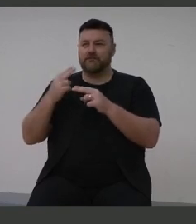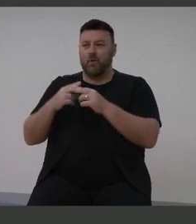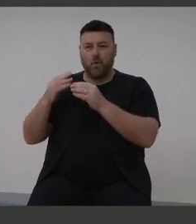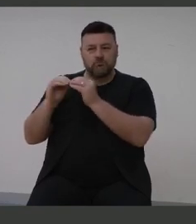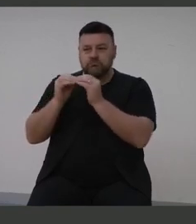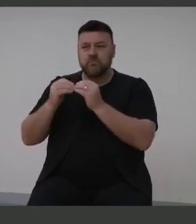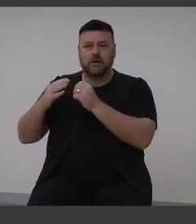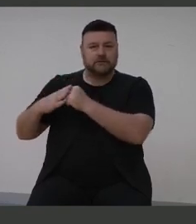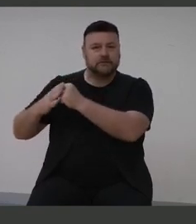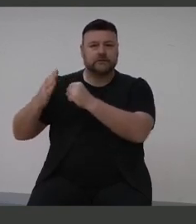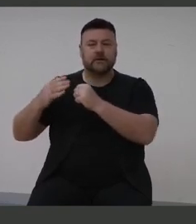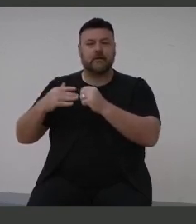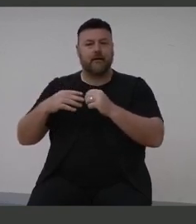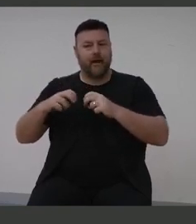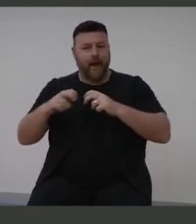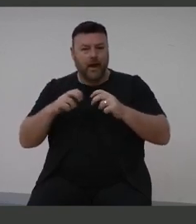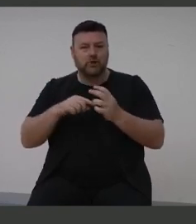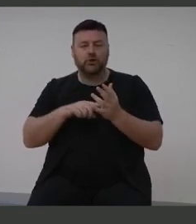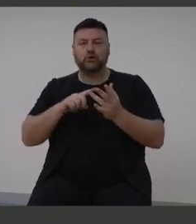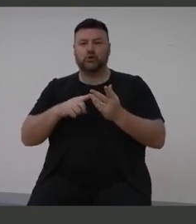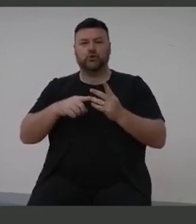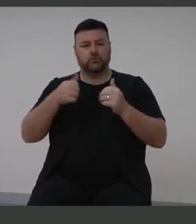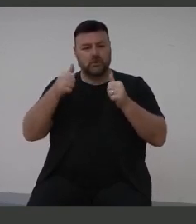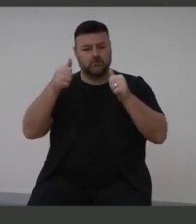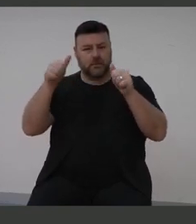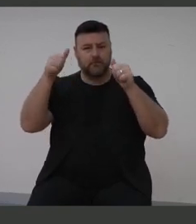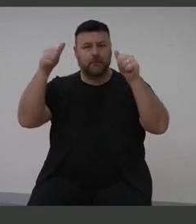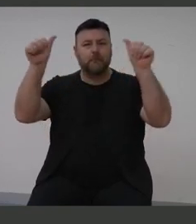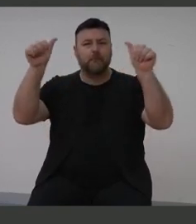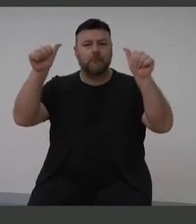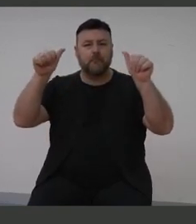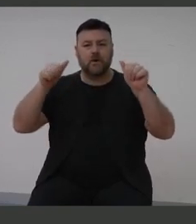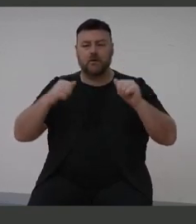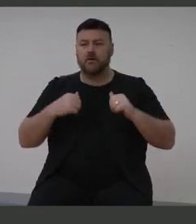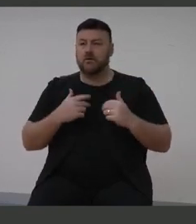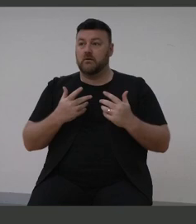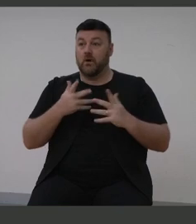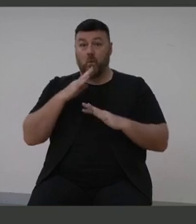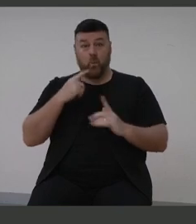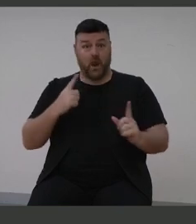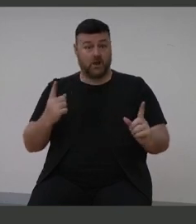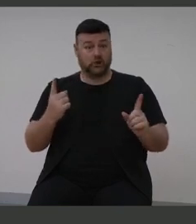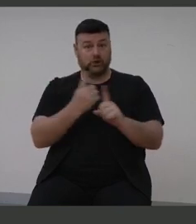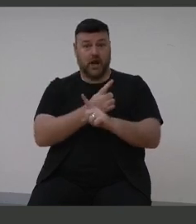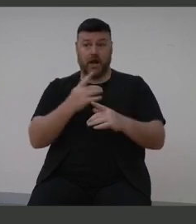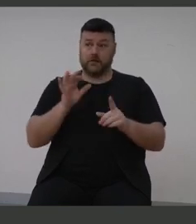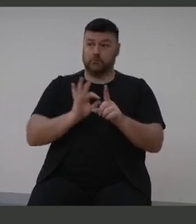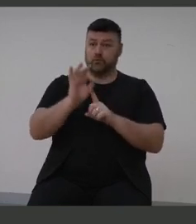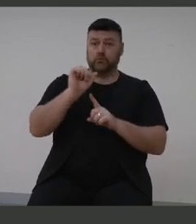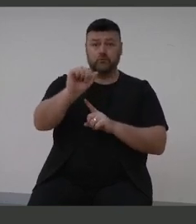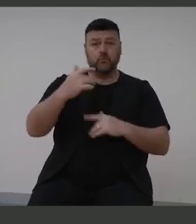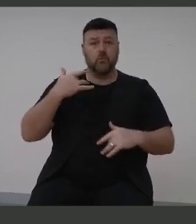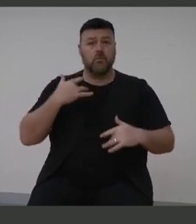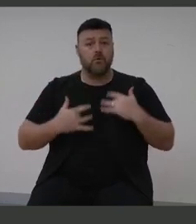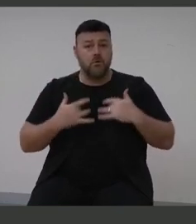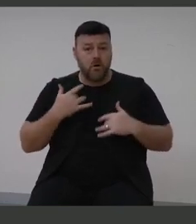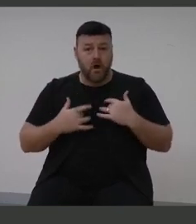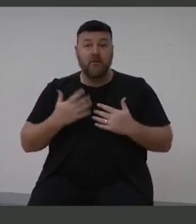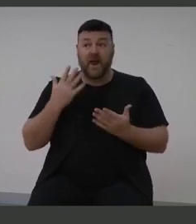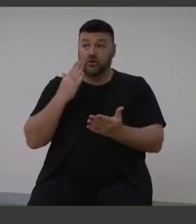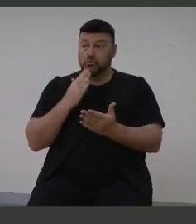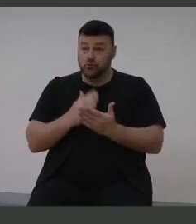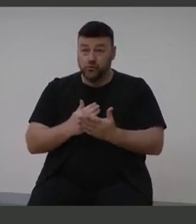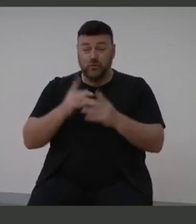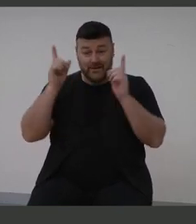to make real progress, to change lives and to open the conversation for all